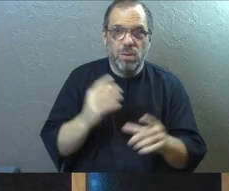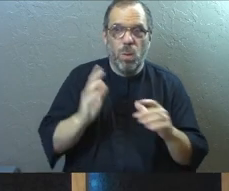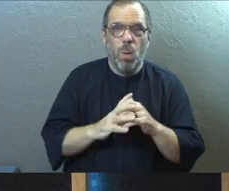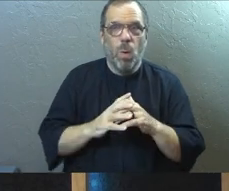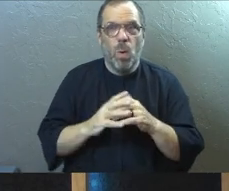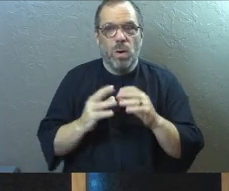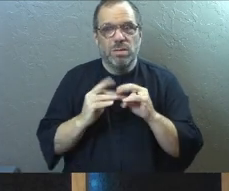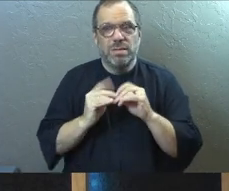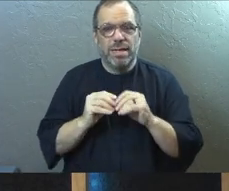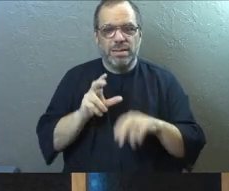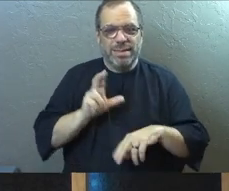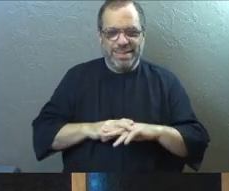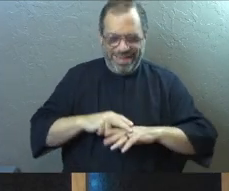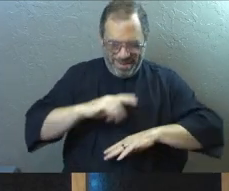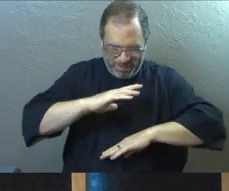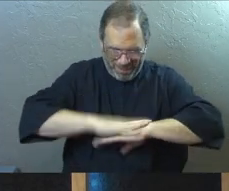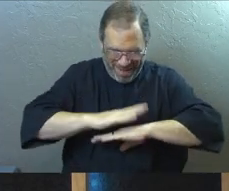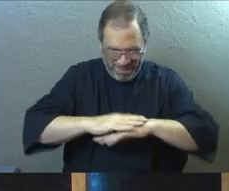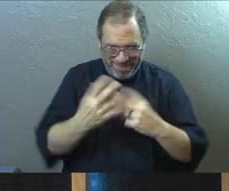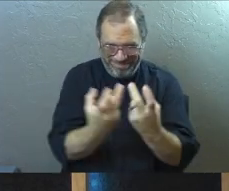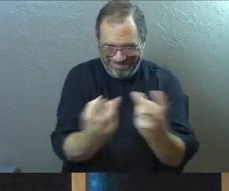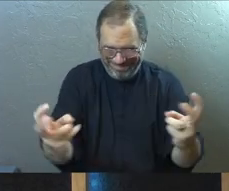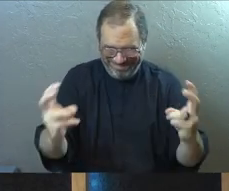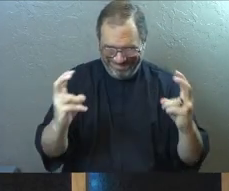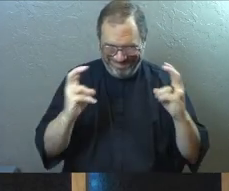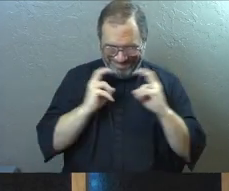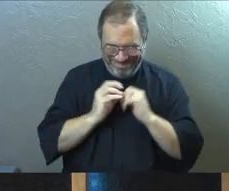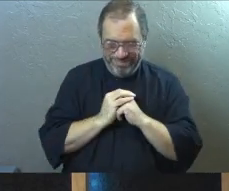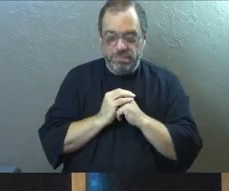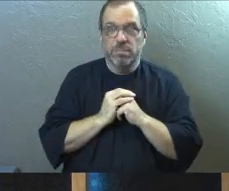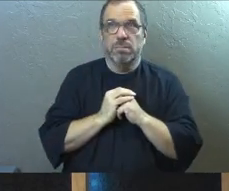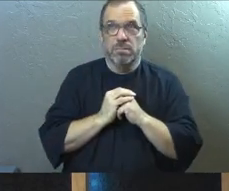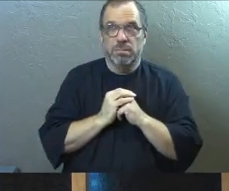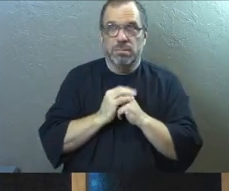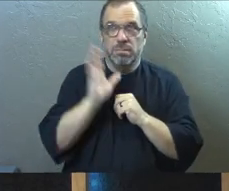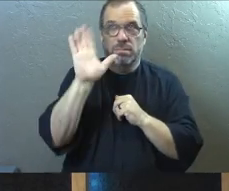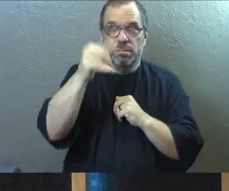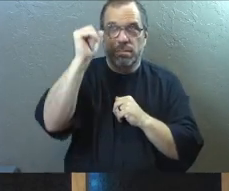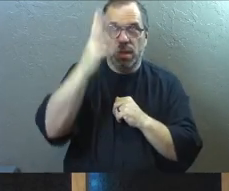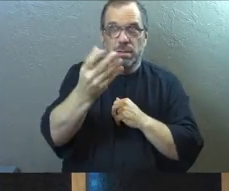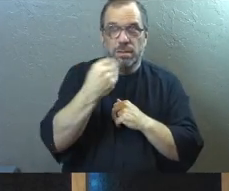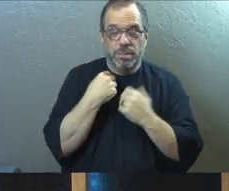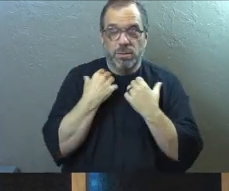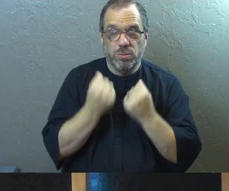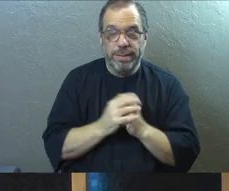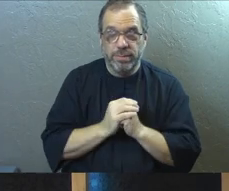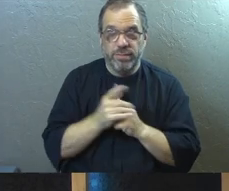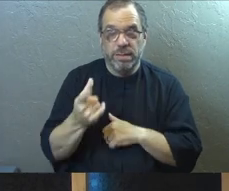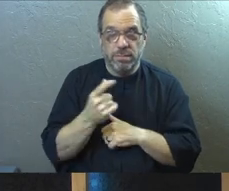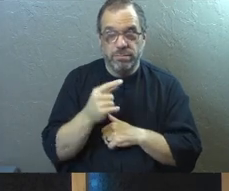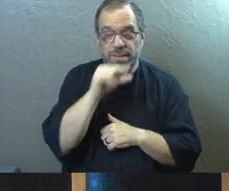and you're going to be at the table with them and oh God, give me strength. Right?